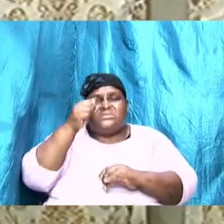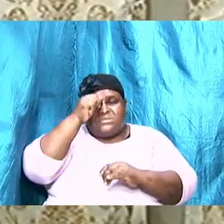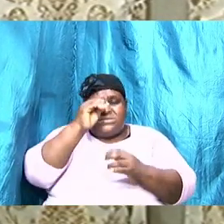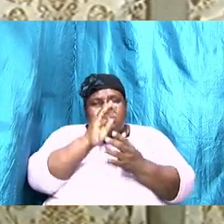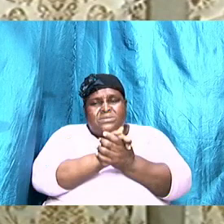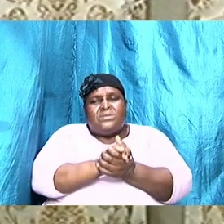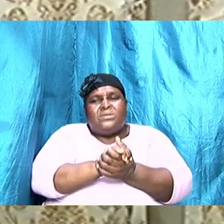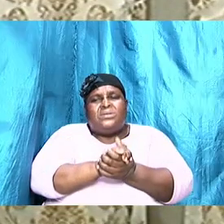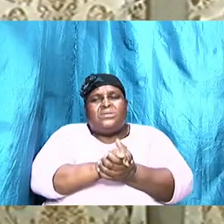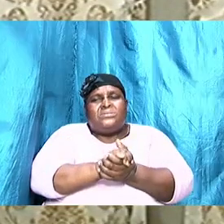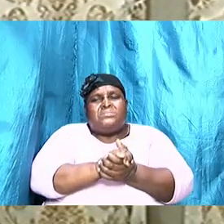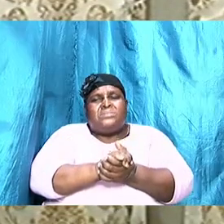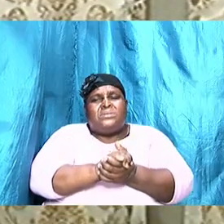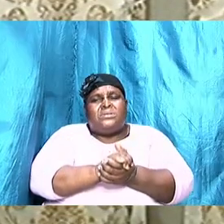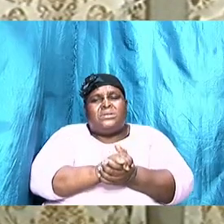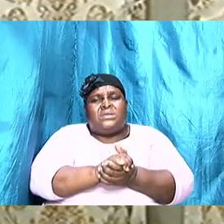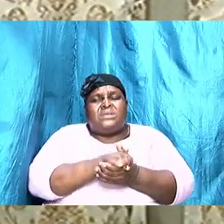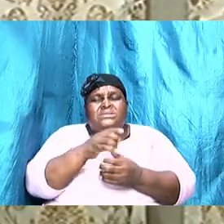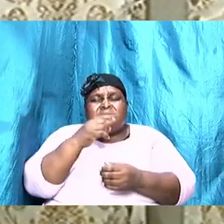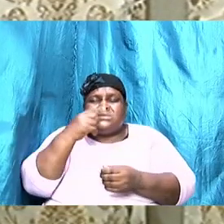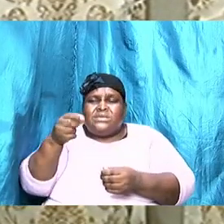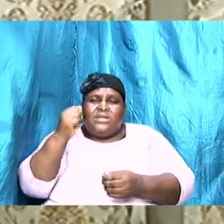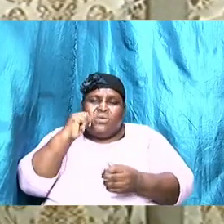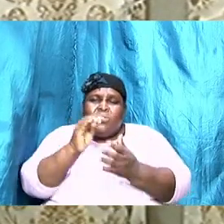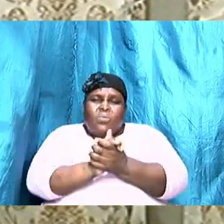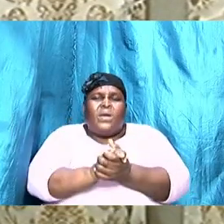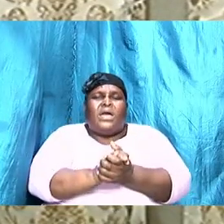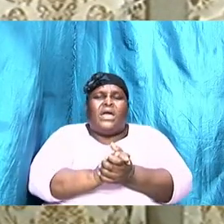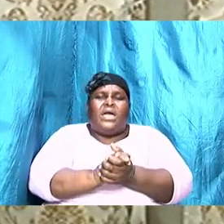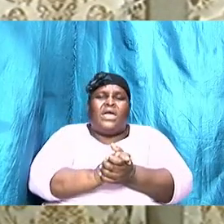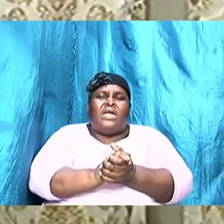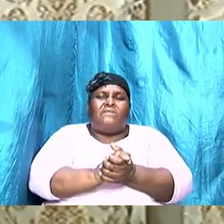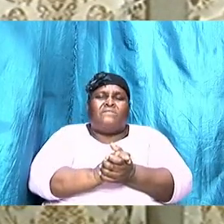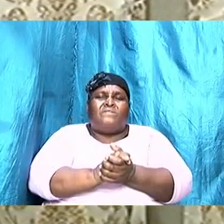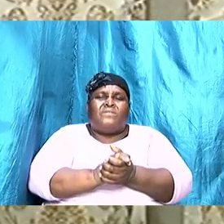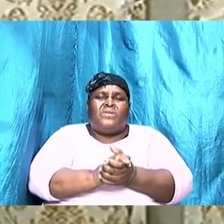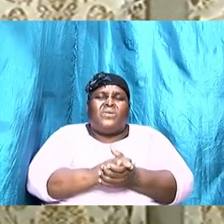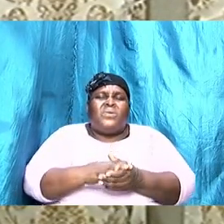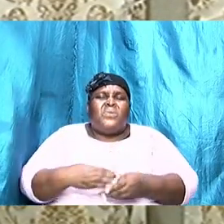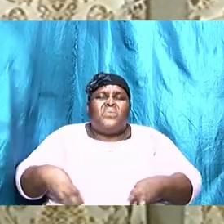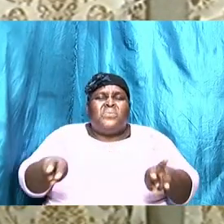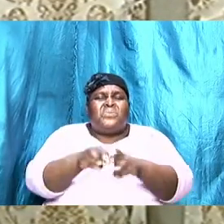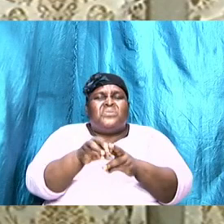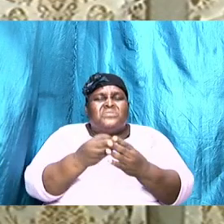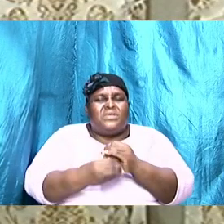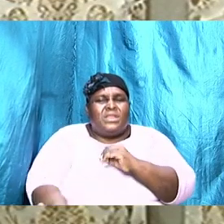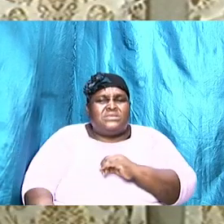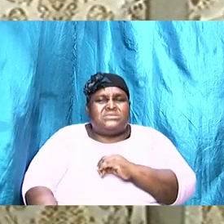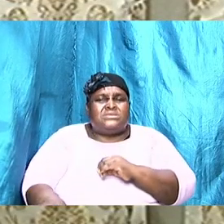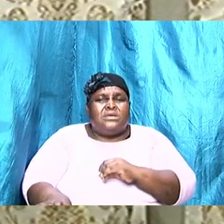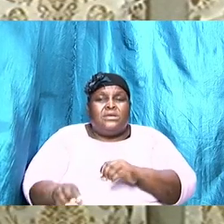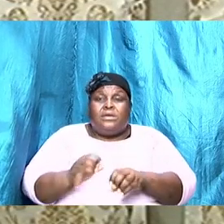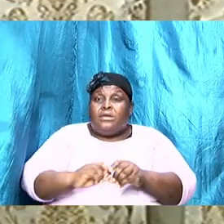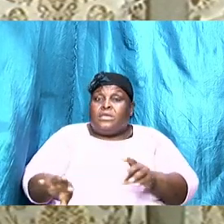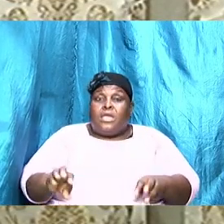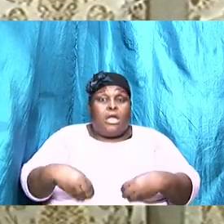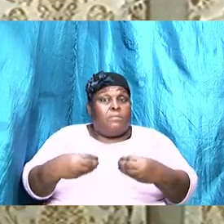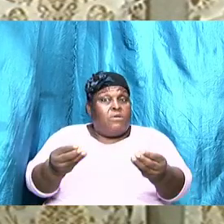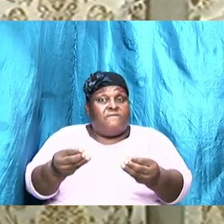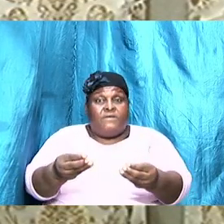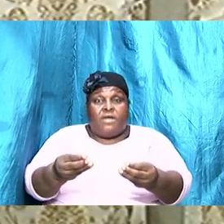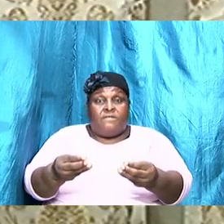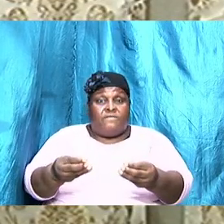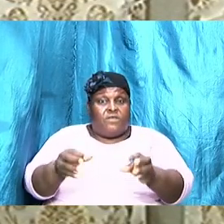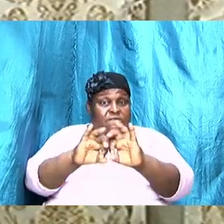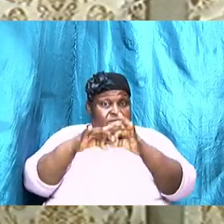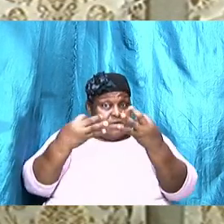that man worthless if you cannot provide for your household yes you are worse than